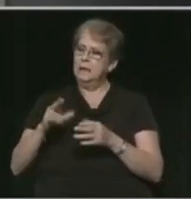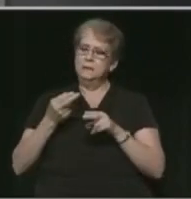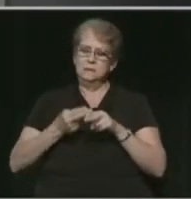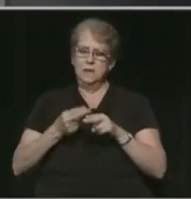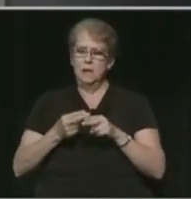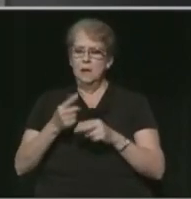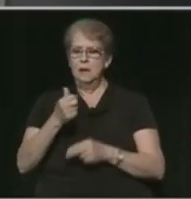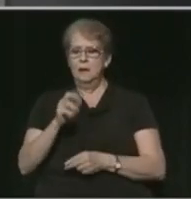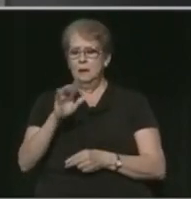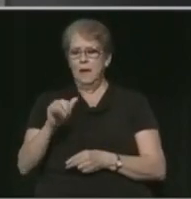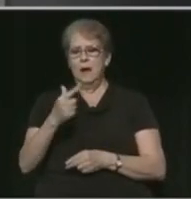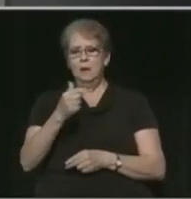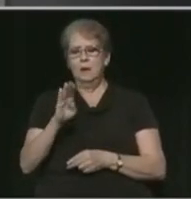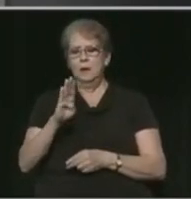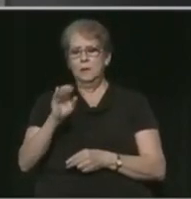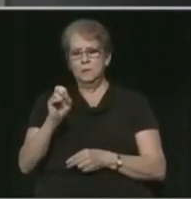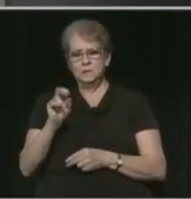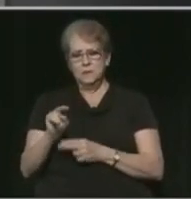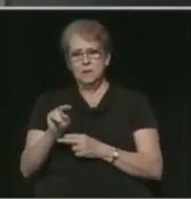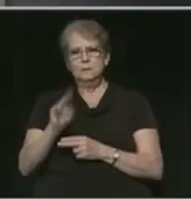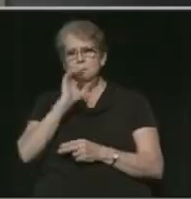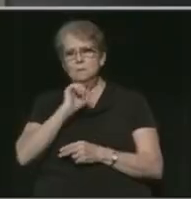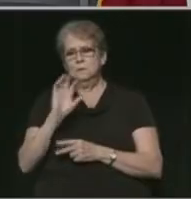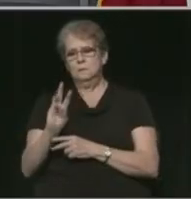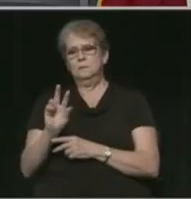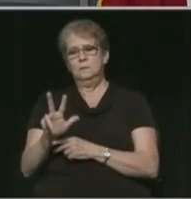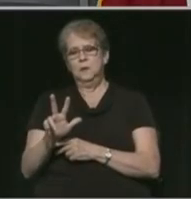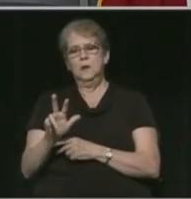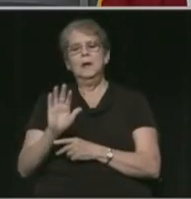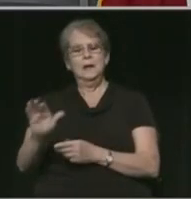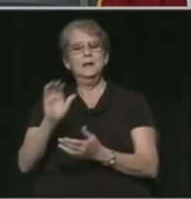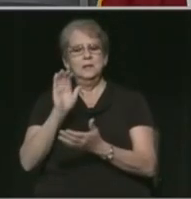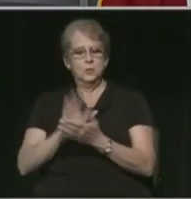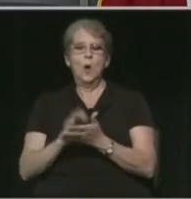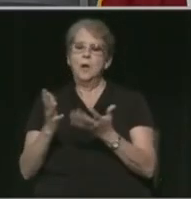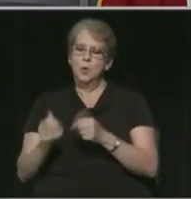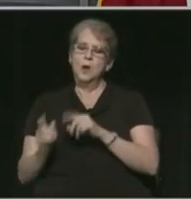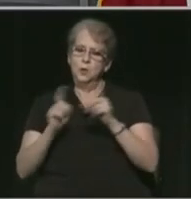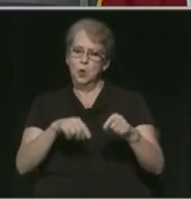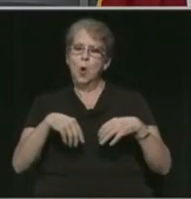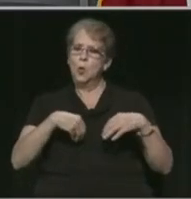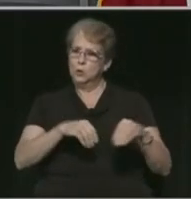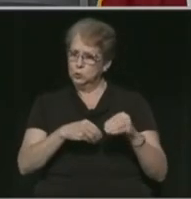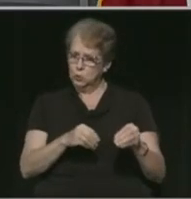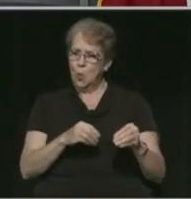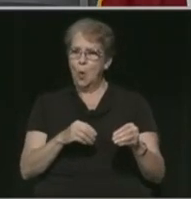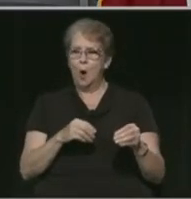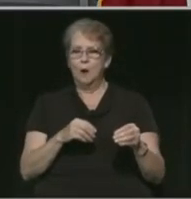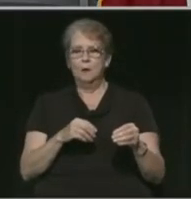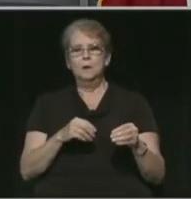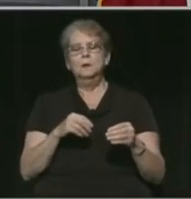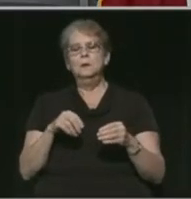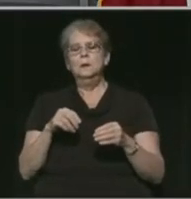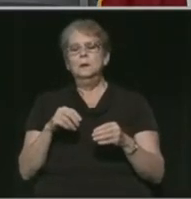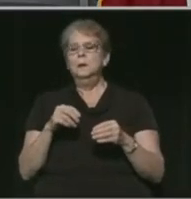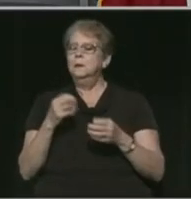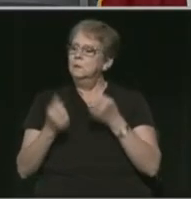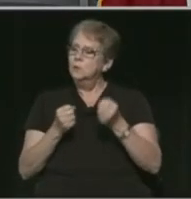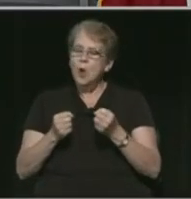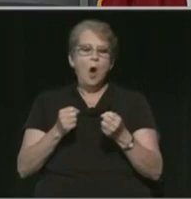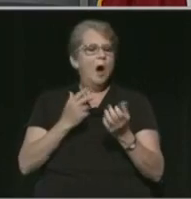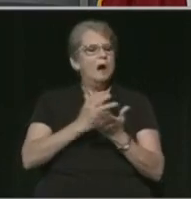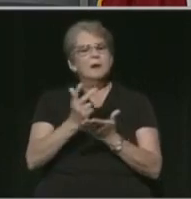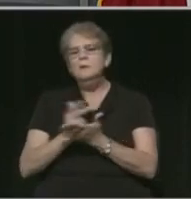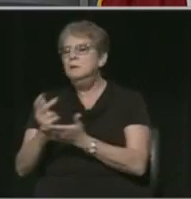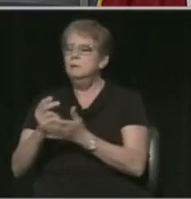His name is Gary Gibson. He's 63 years old. His wife wanted to go to a store, leaving the car. A lot of people